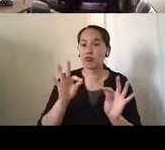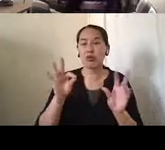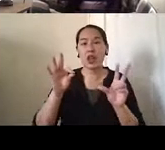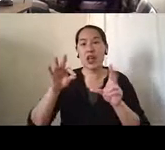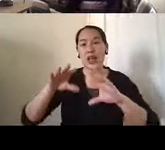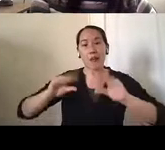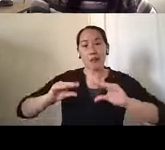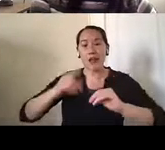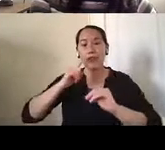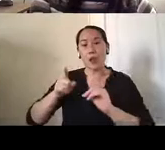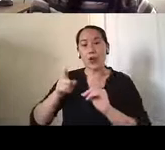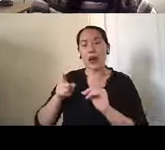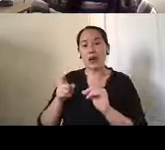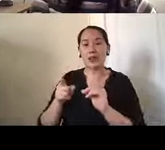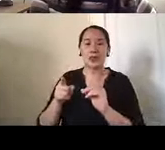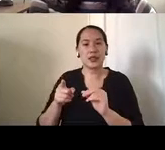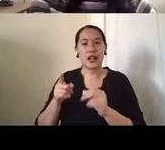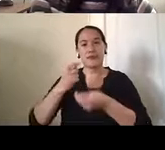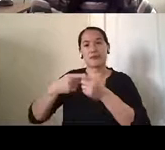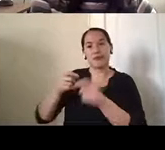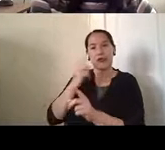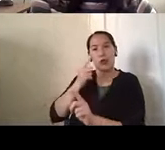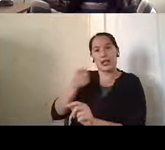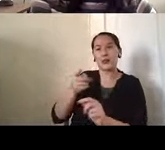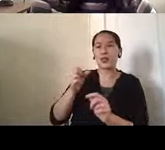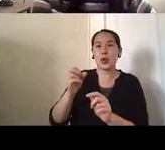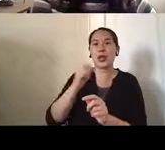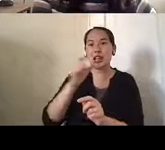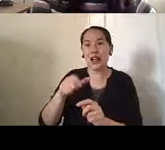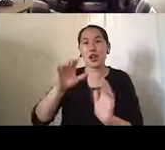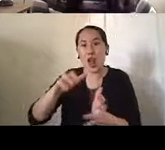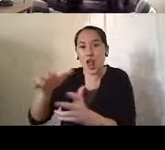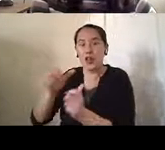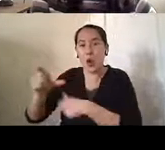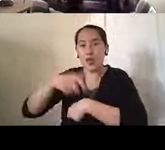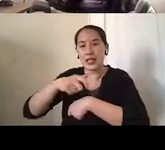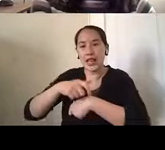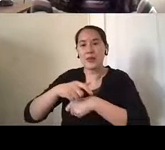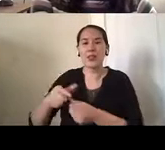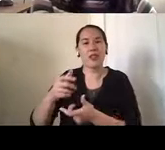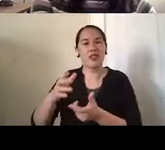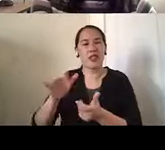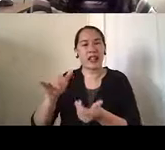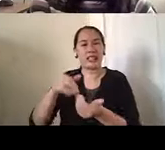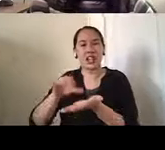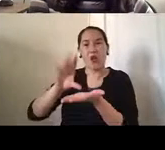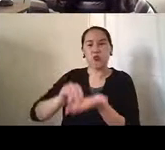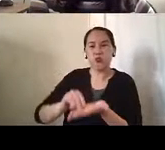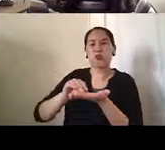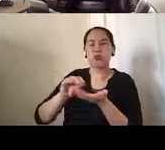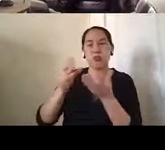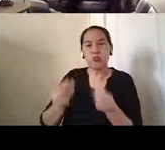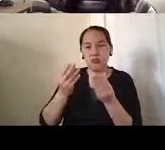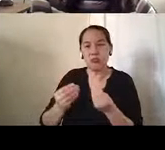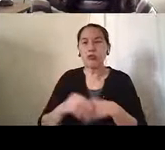so that she would save time, um, by not doing multiple loads of laundry in public places. She actually